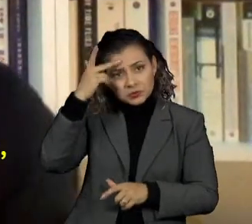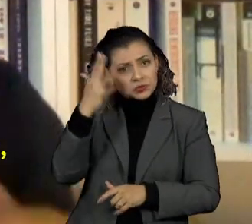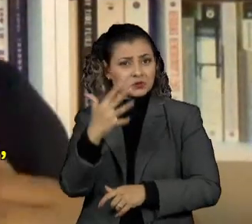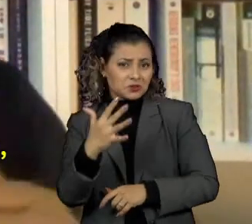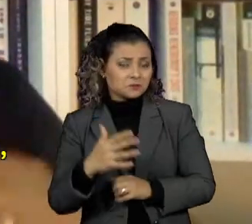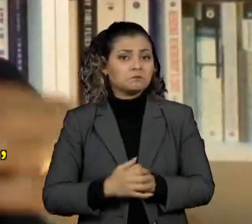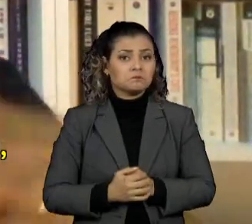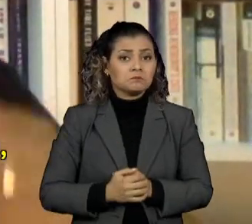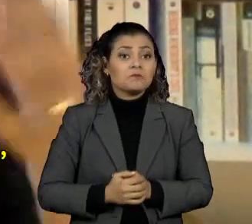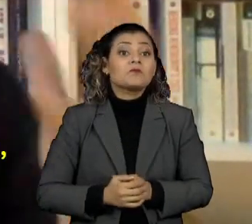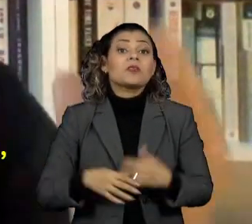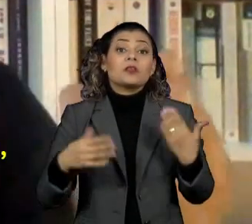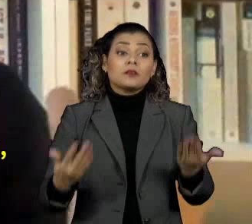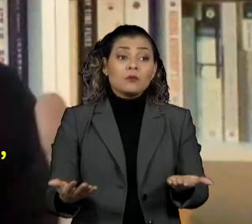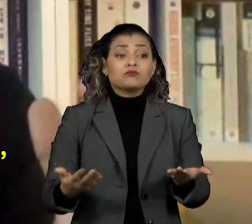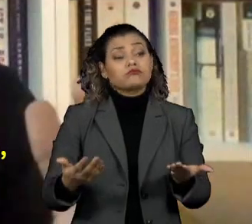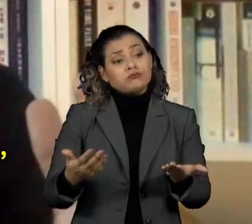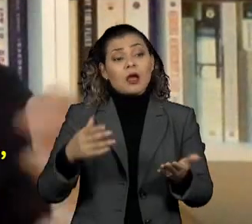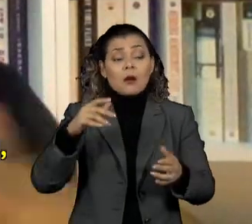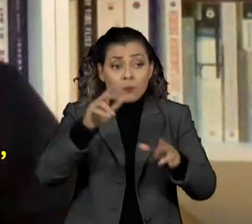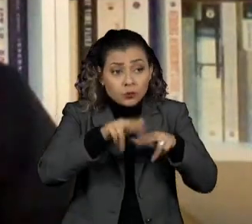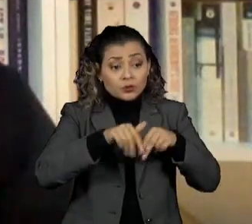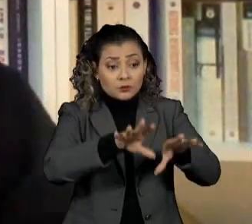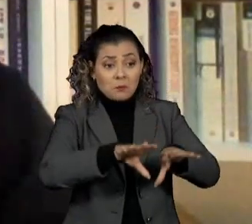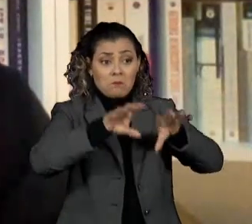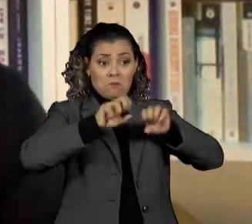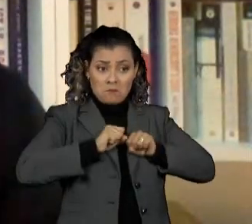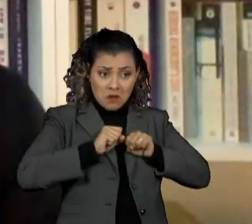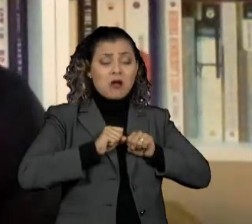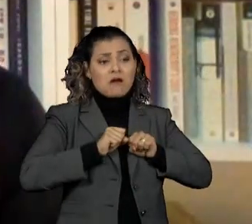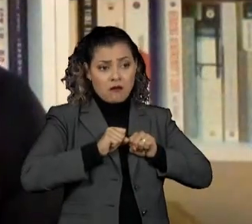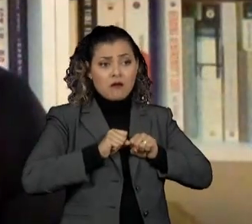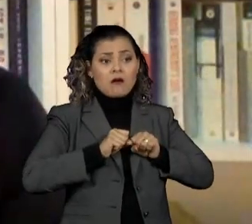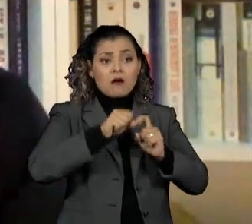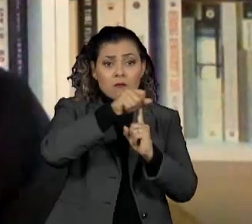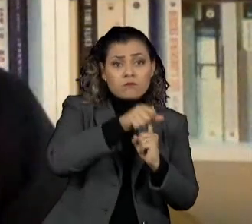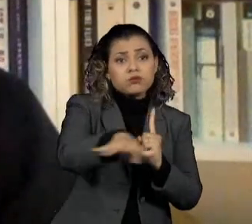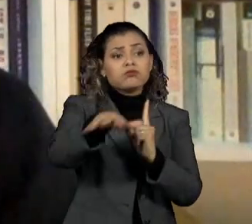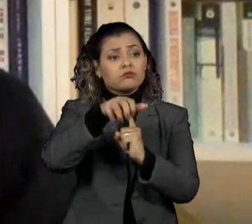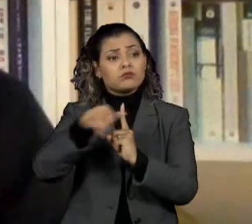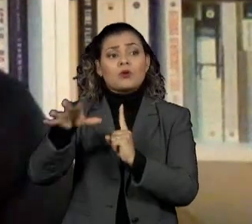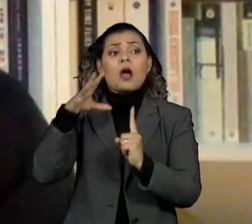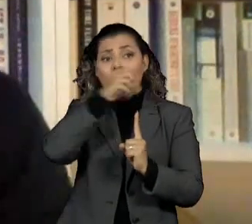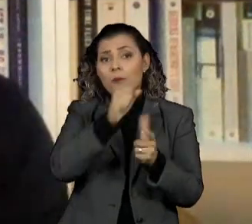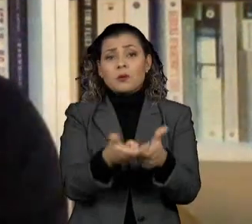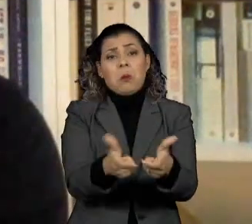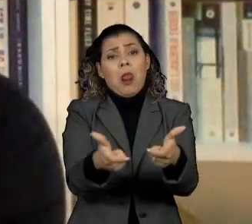um, um, um, axis um,